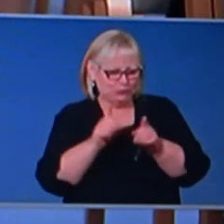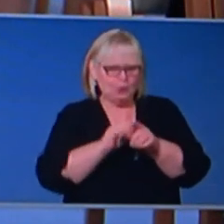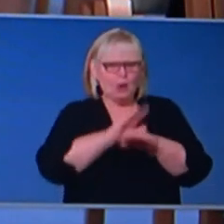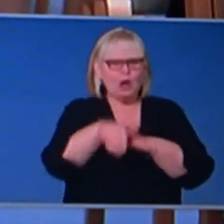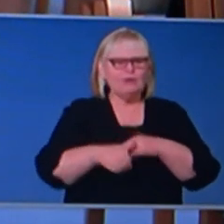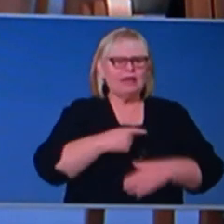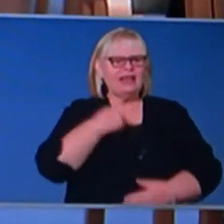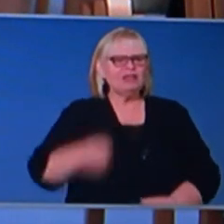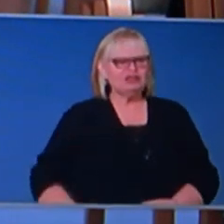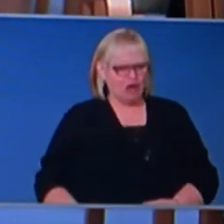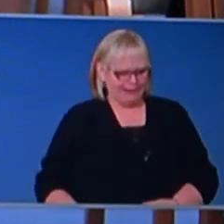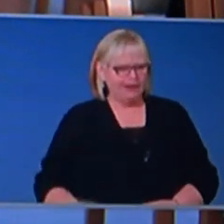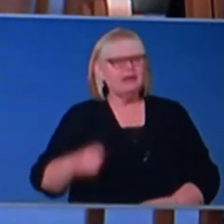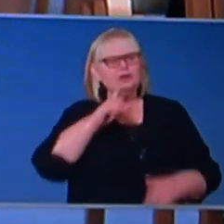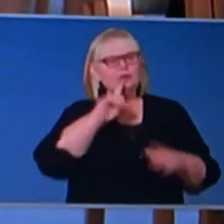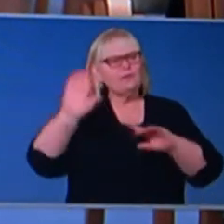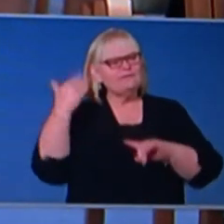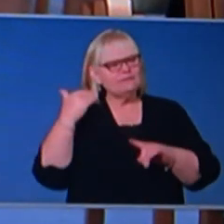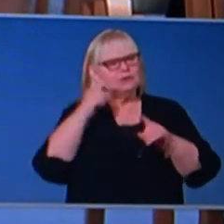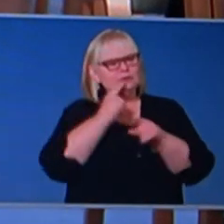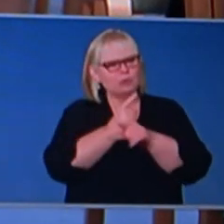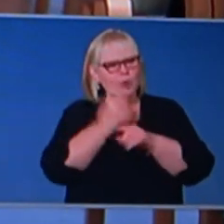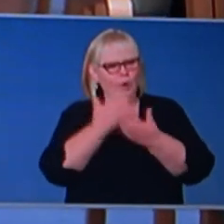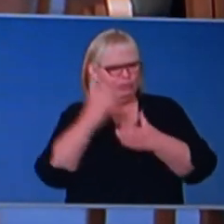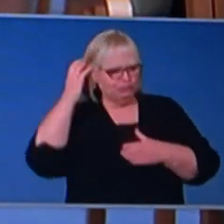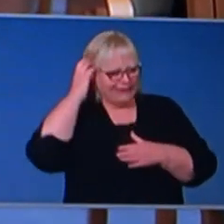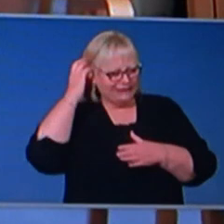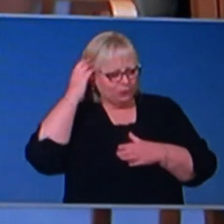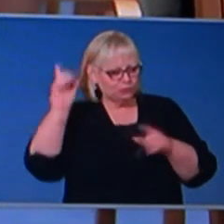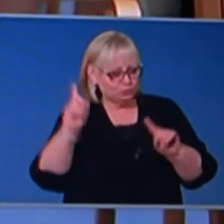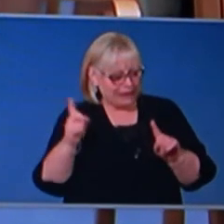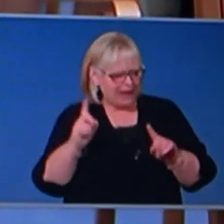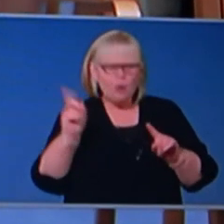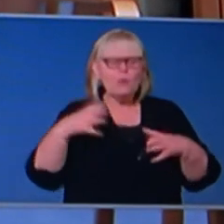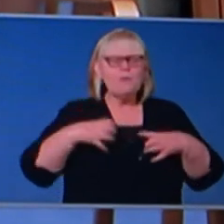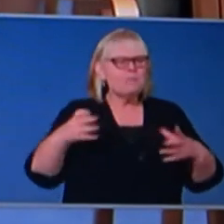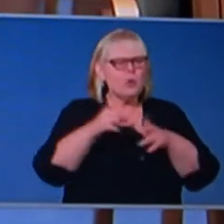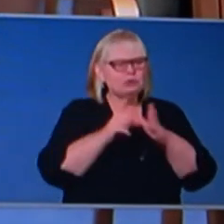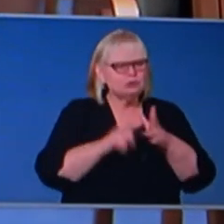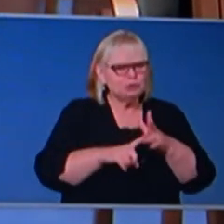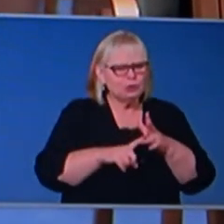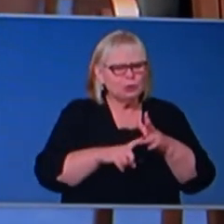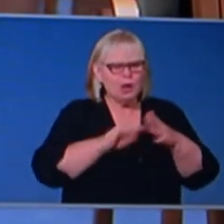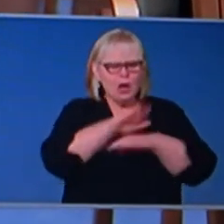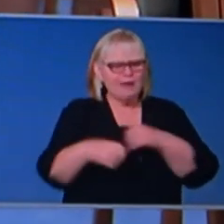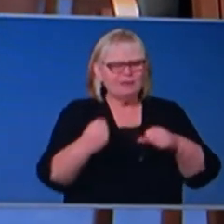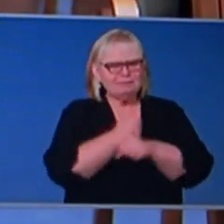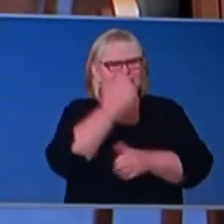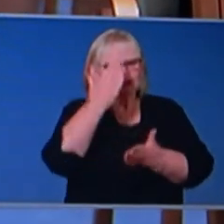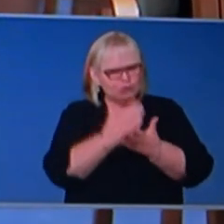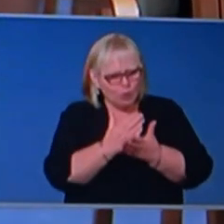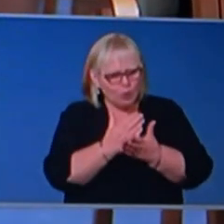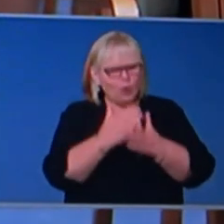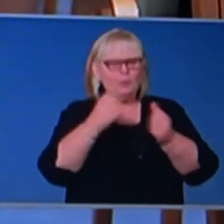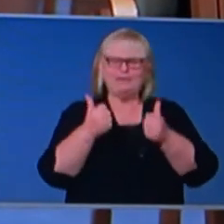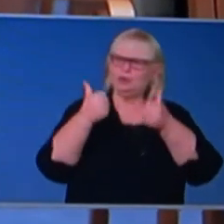to China, you spoke about that this morning on radio. Is there anything further that you're doing in terms of, um, ensuring that we continue to